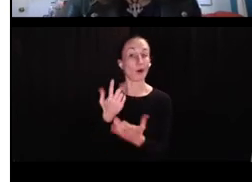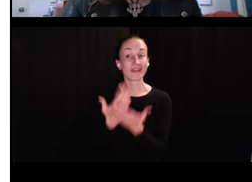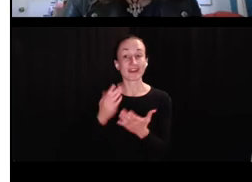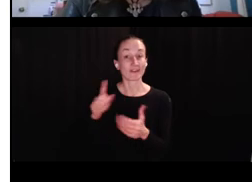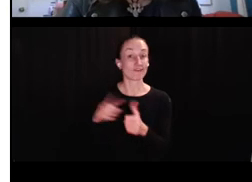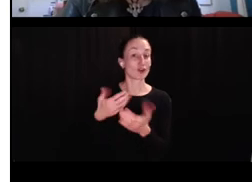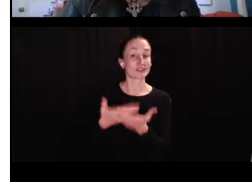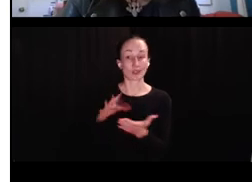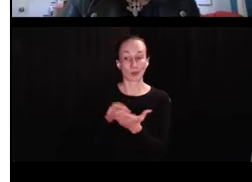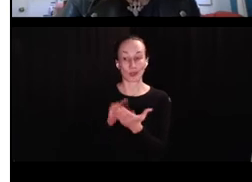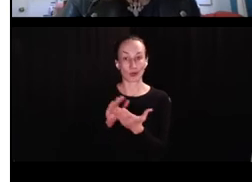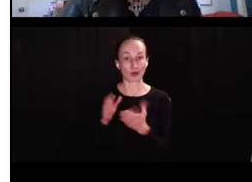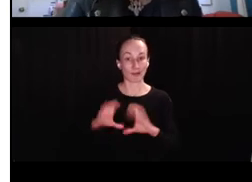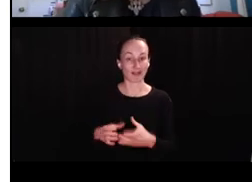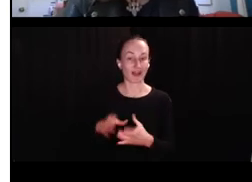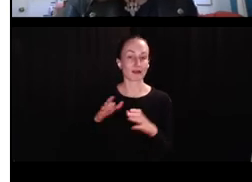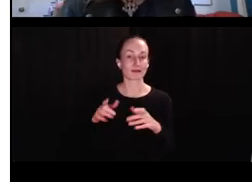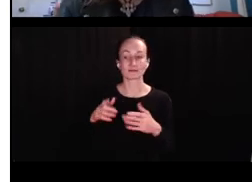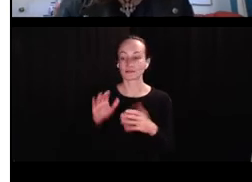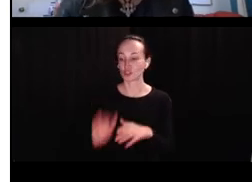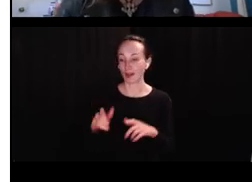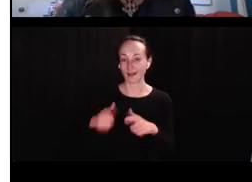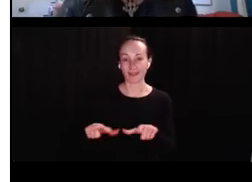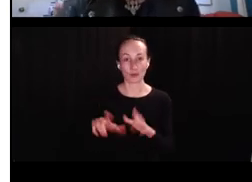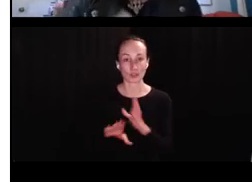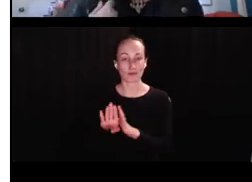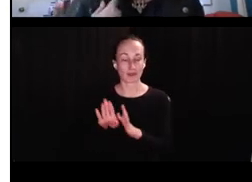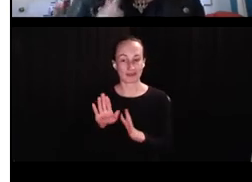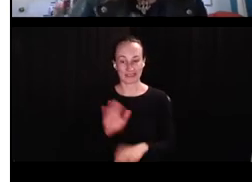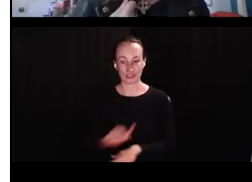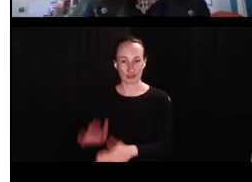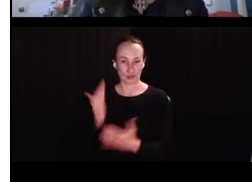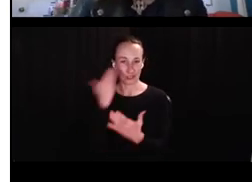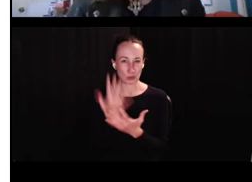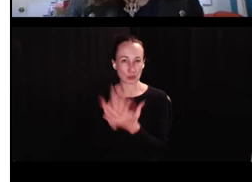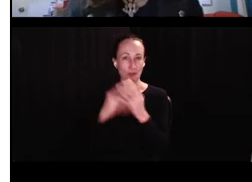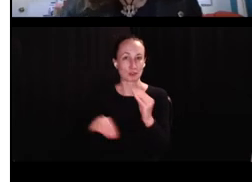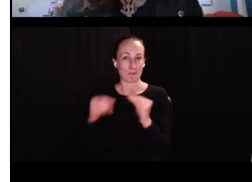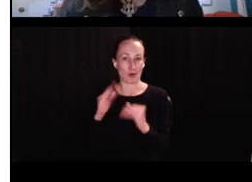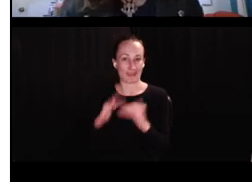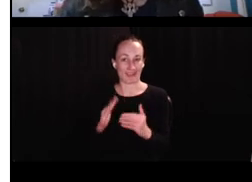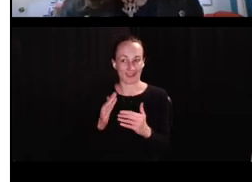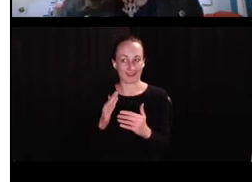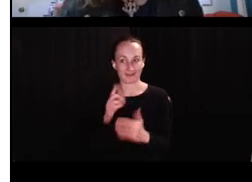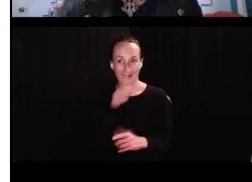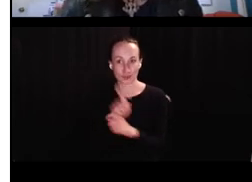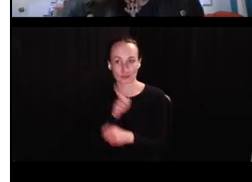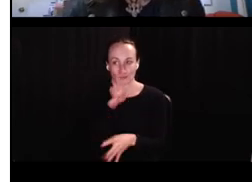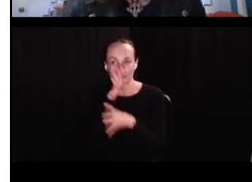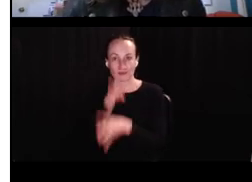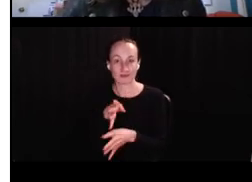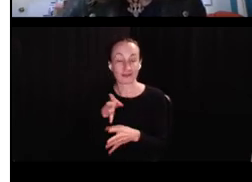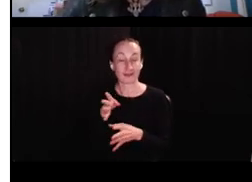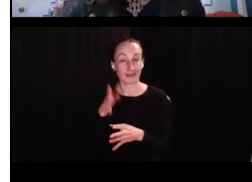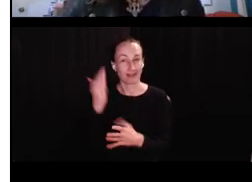mean, you know, one of the things that I first learned in child language development is that kids know so much more than they can produce.